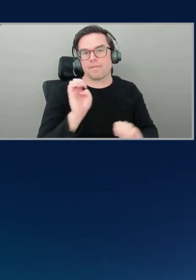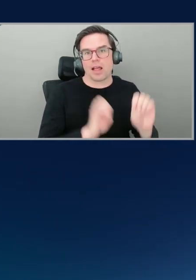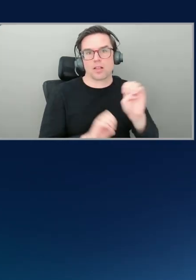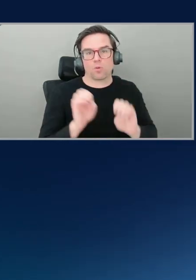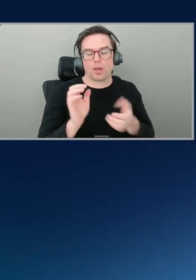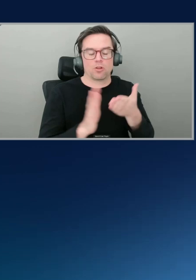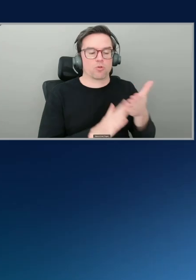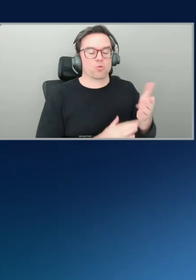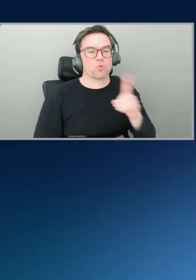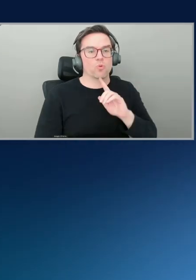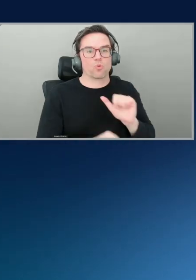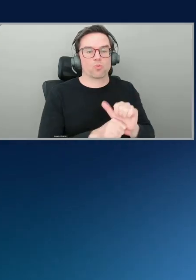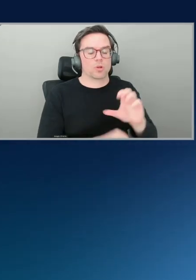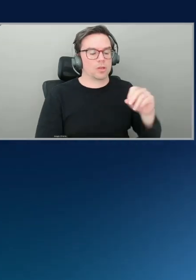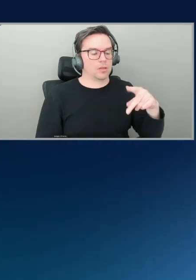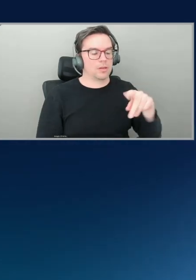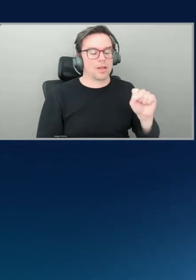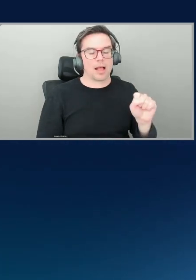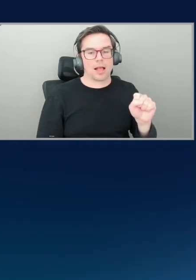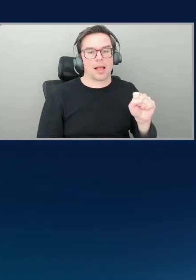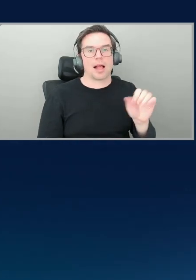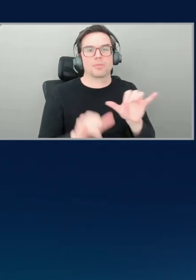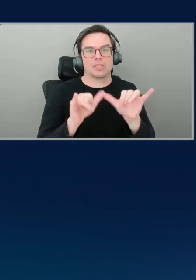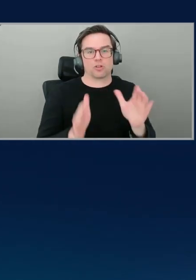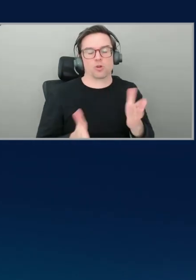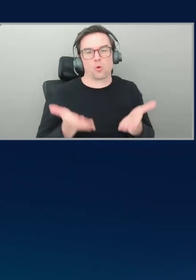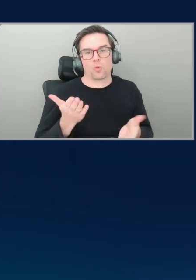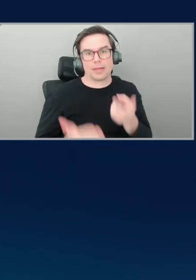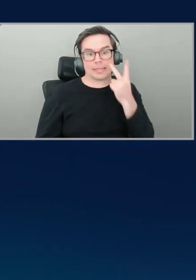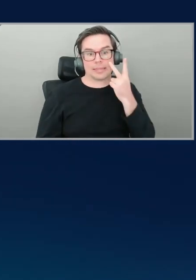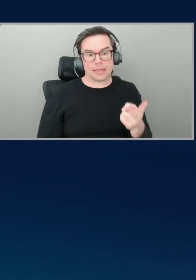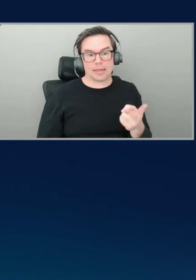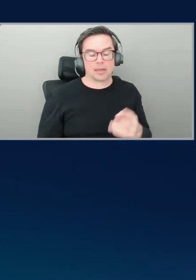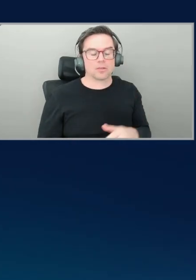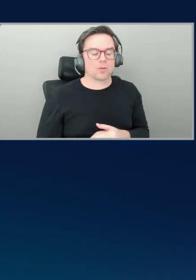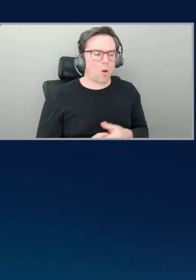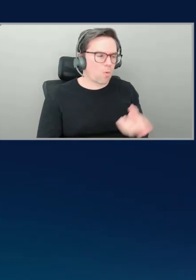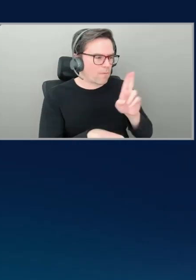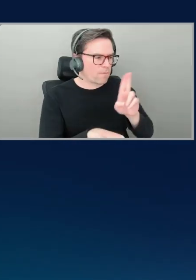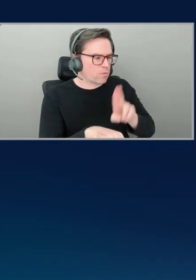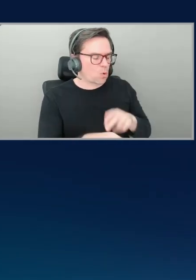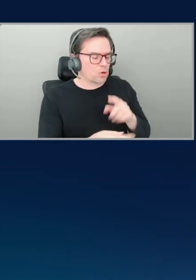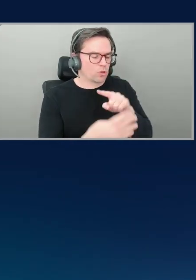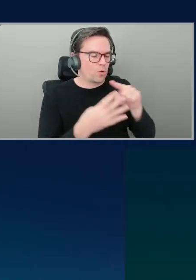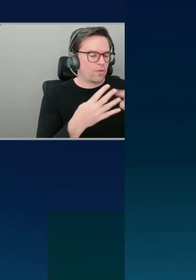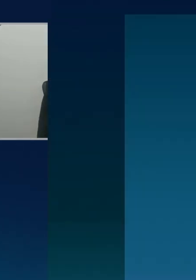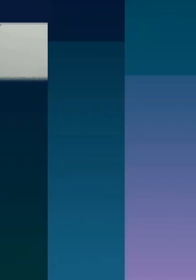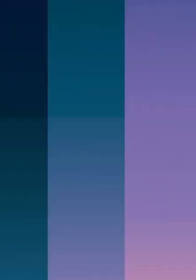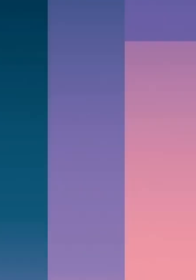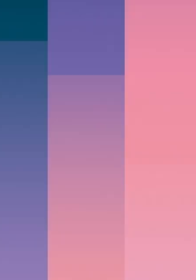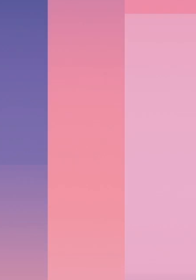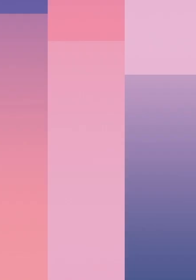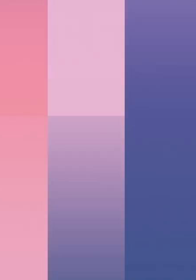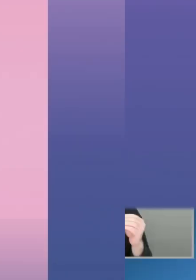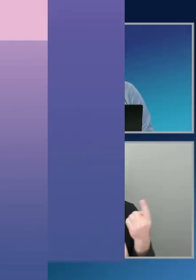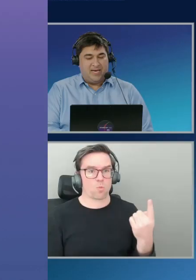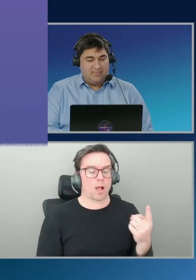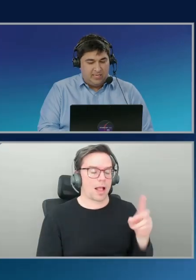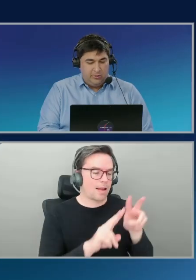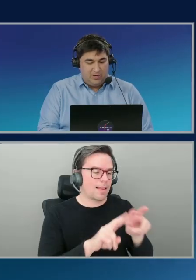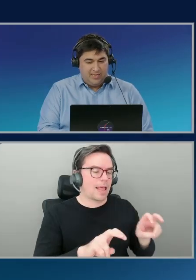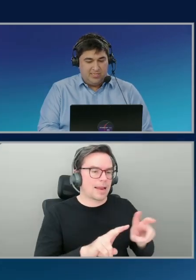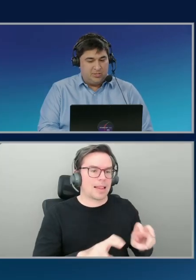might get these? Absolutely. So let's walk through the four of which are listed out here, right? So it says, number one, analyze the widget registrations table